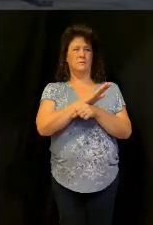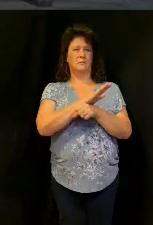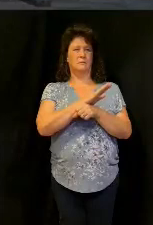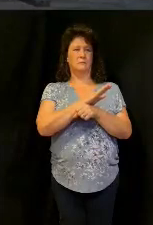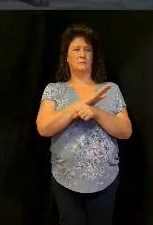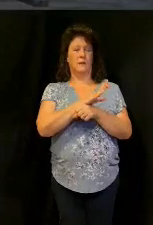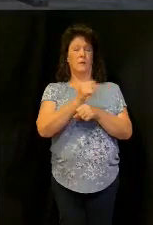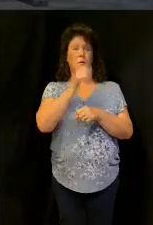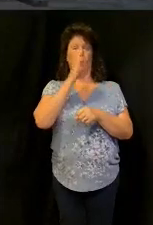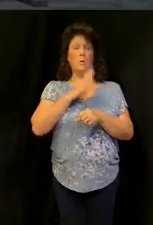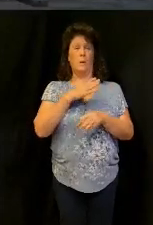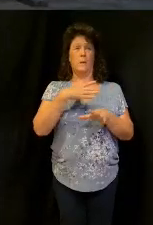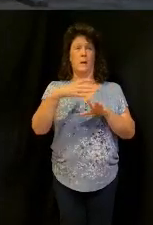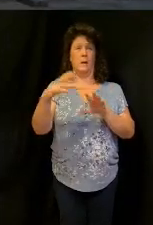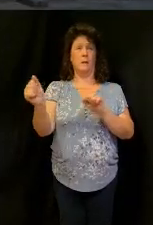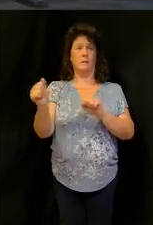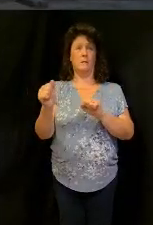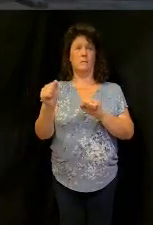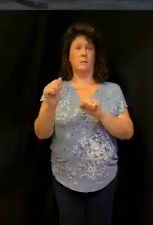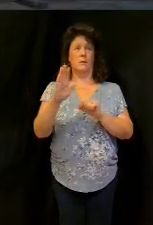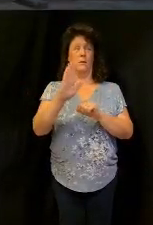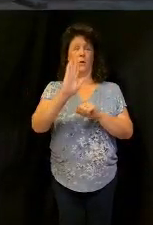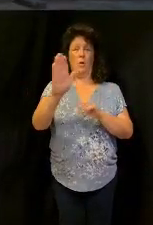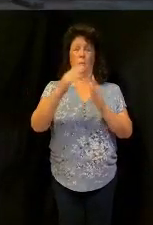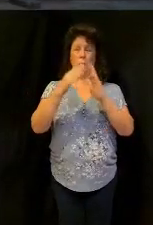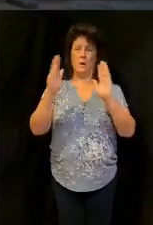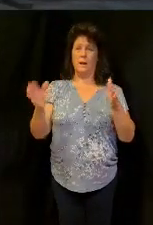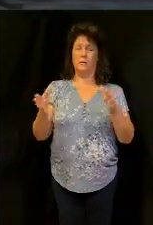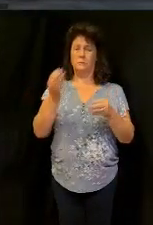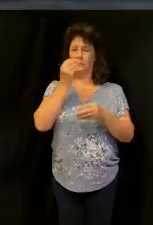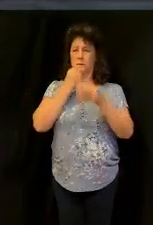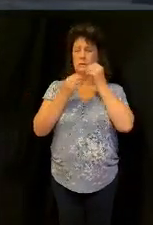of Elijah and she and her house ate for what